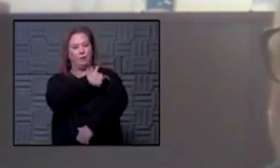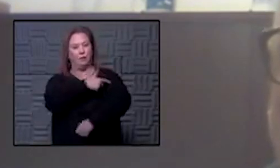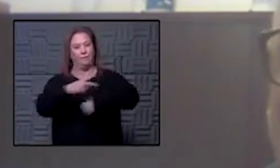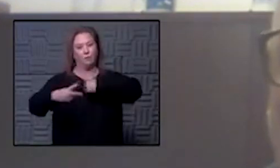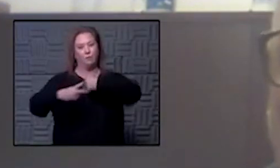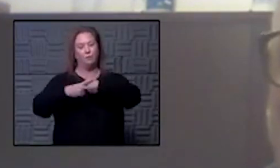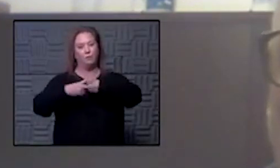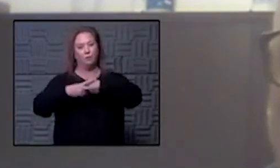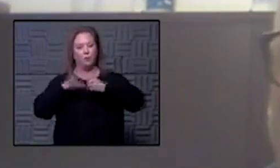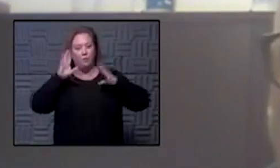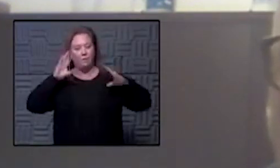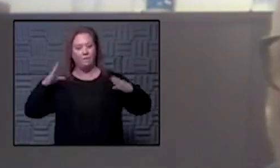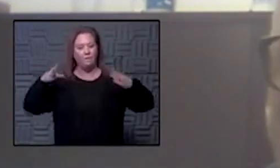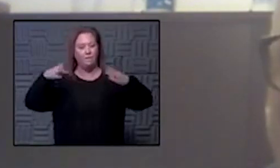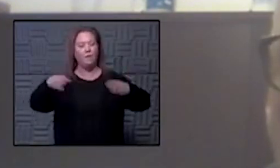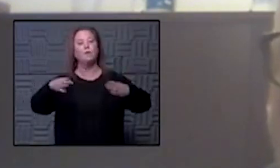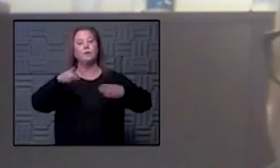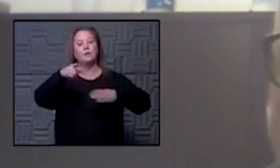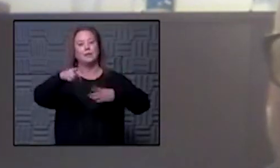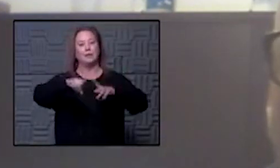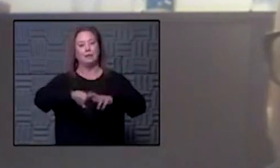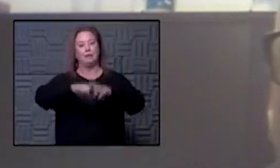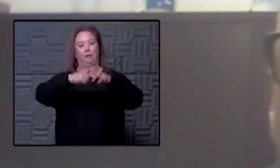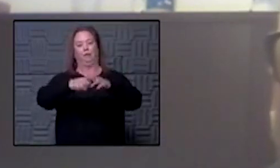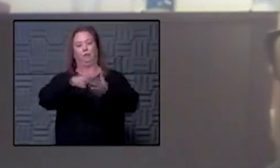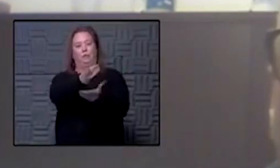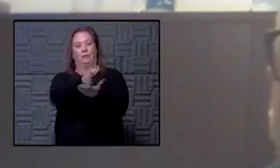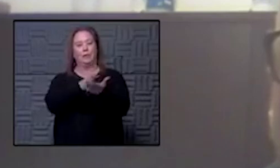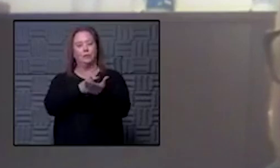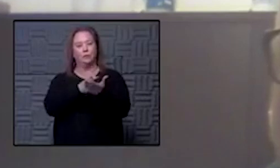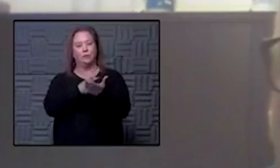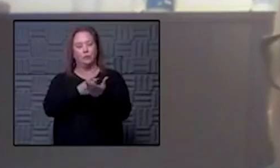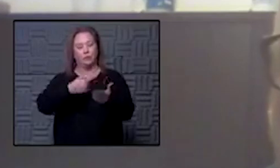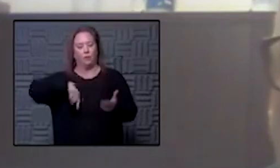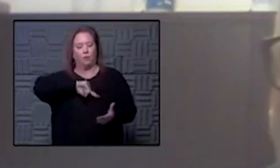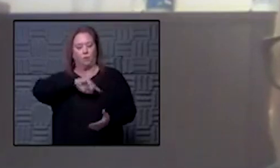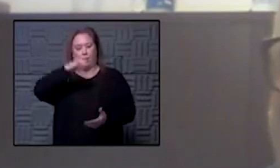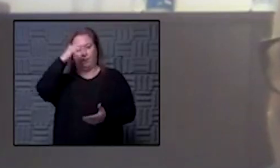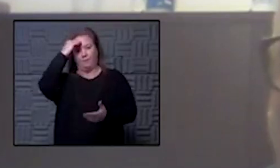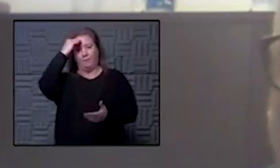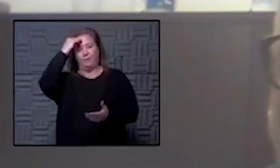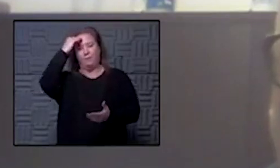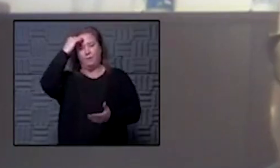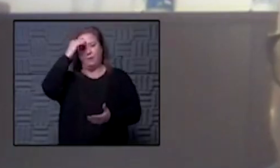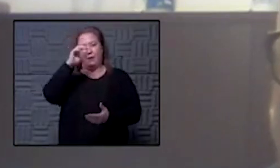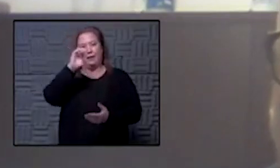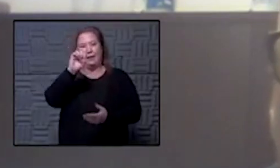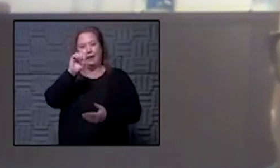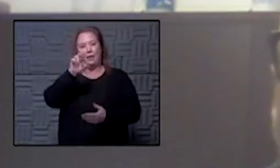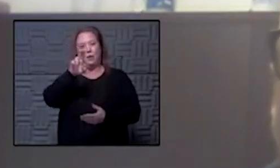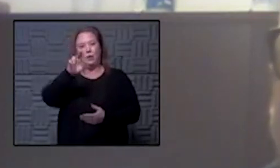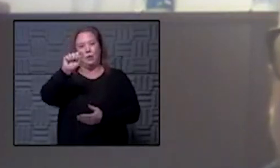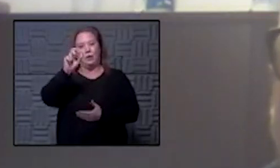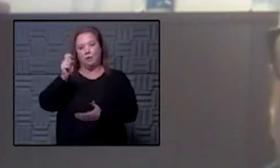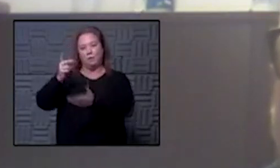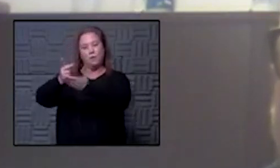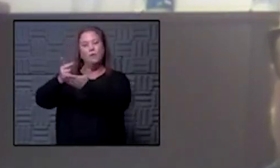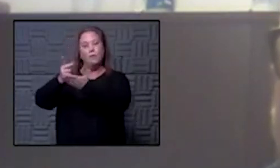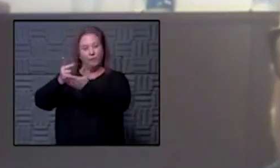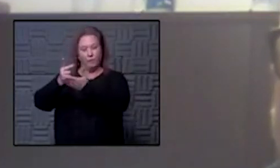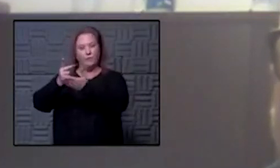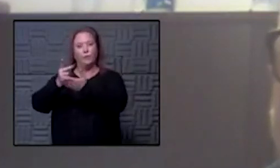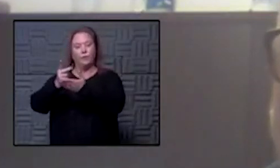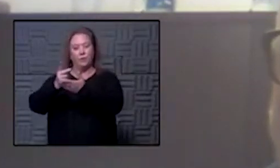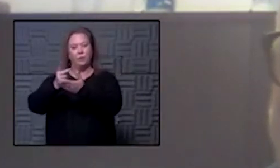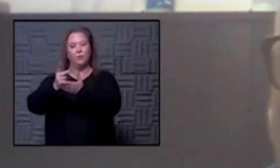to be focused in that initial stage where we know uh once the EUA is approved that we will